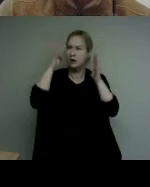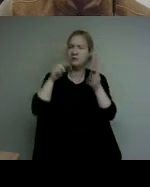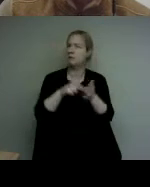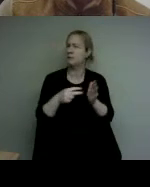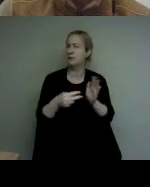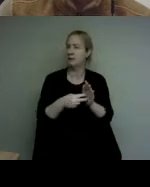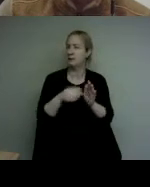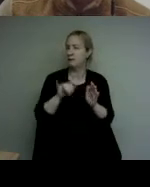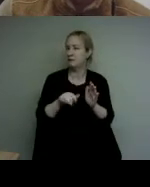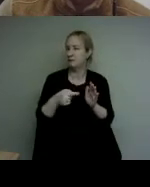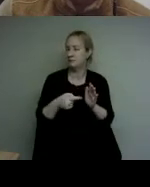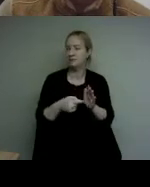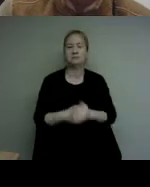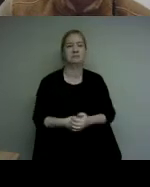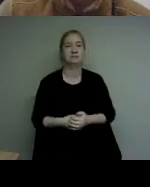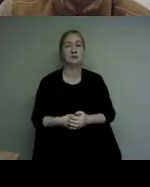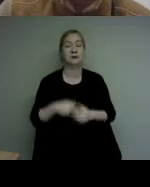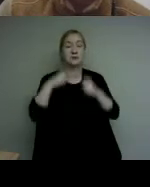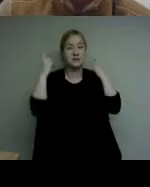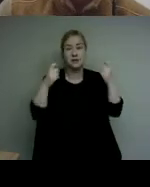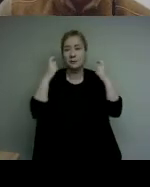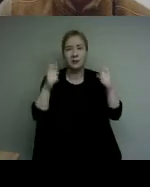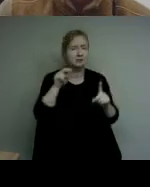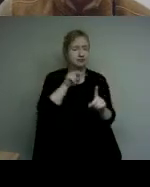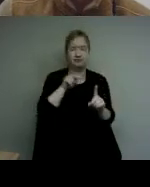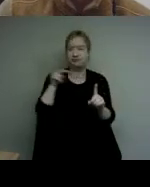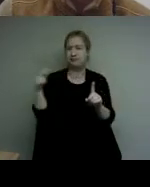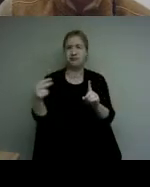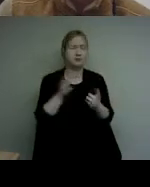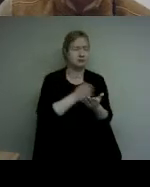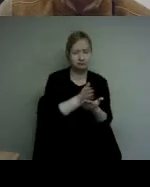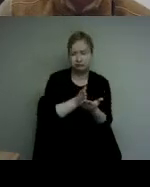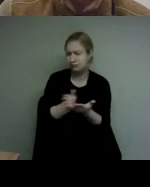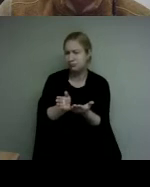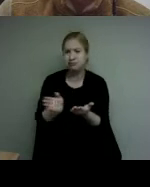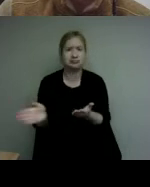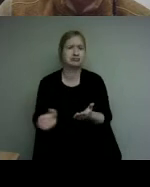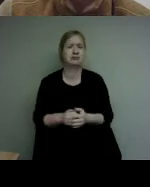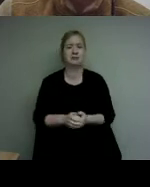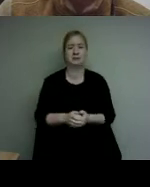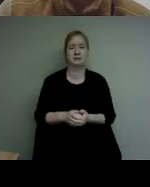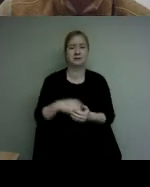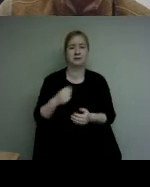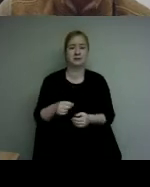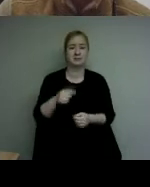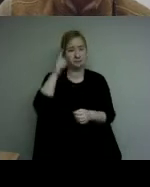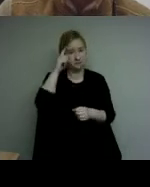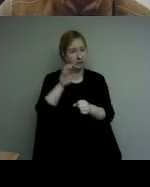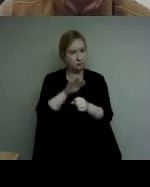we will see multiple approaches and points of view and we will be mindful and purposeful in building a culture